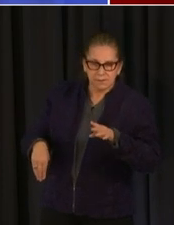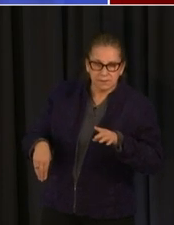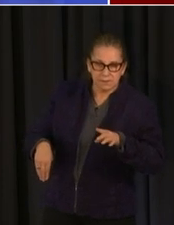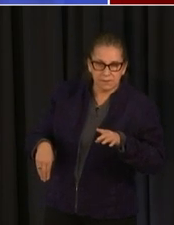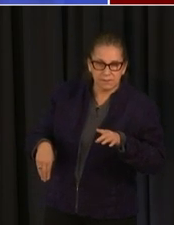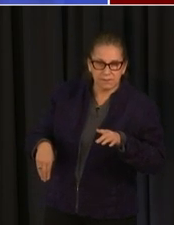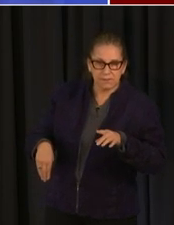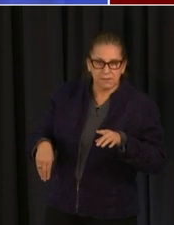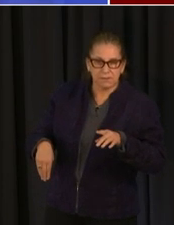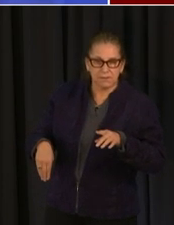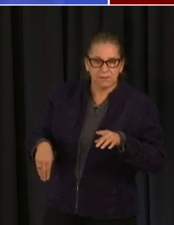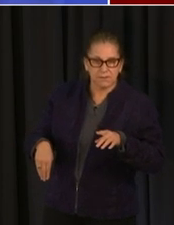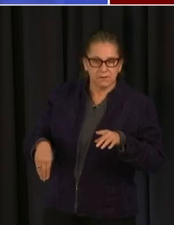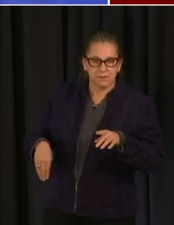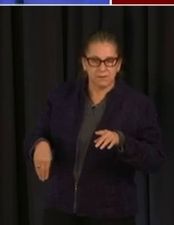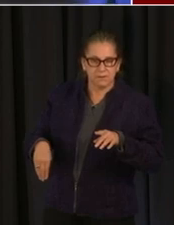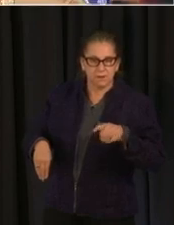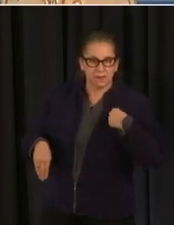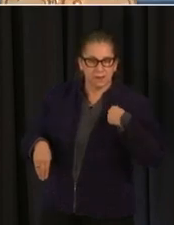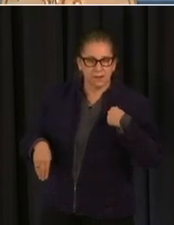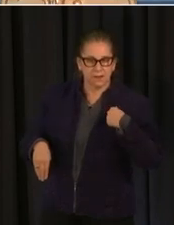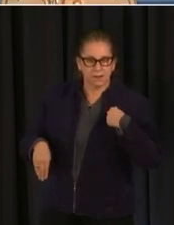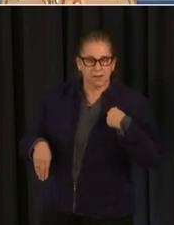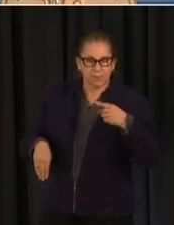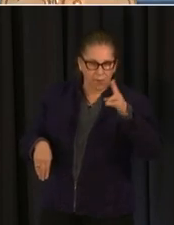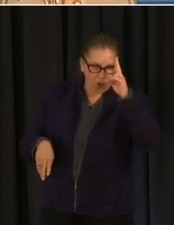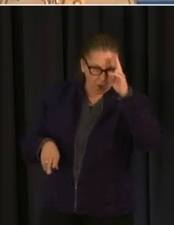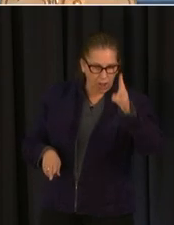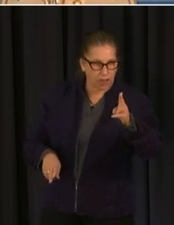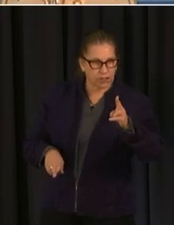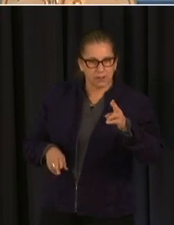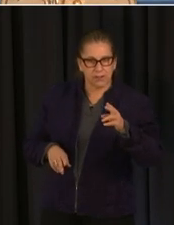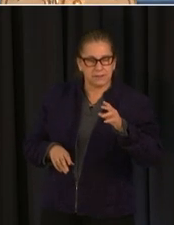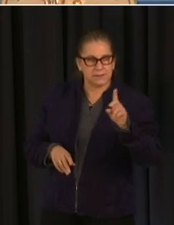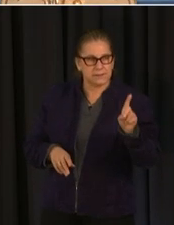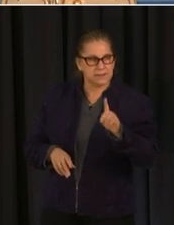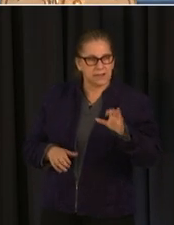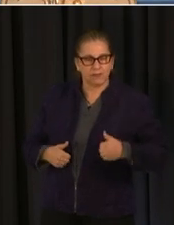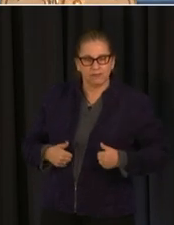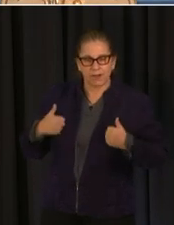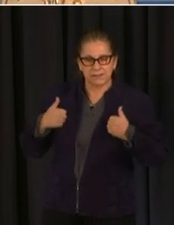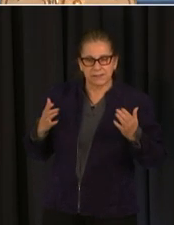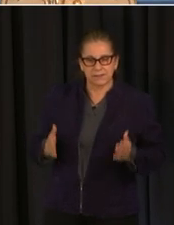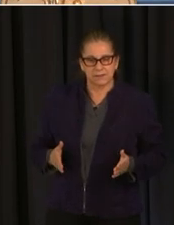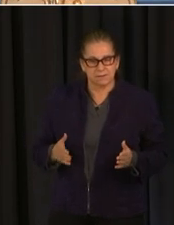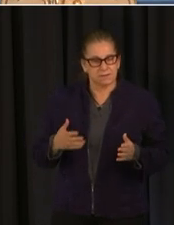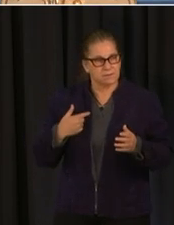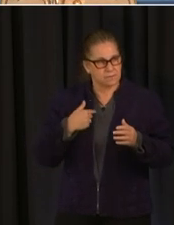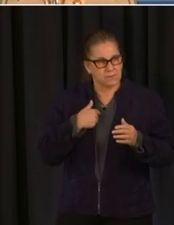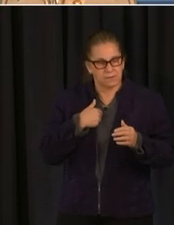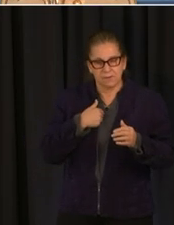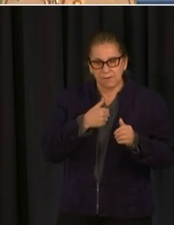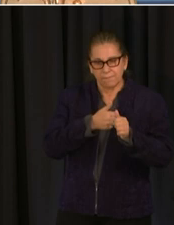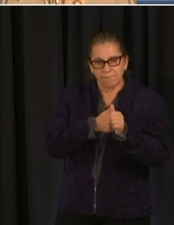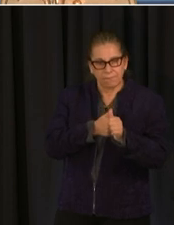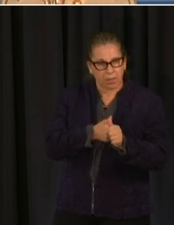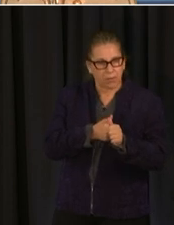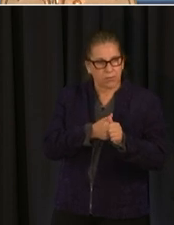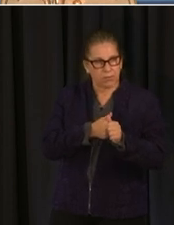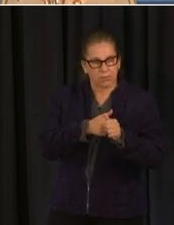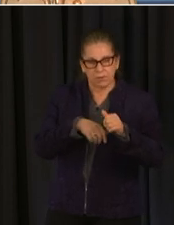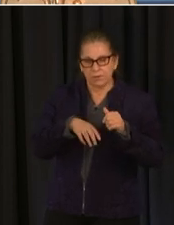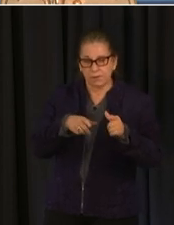and businesses who have followed um the public health advice um and they've even outperformed where we thought